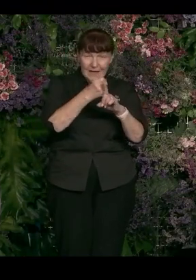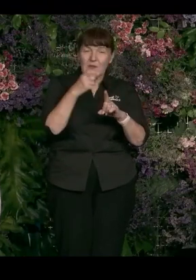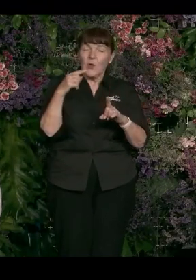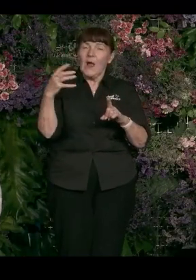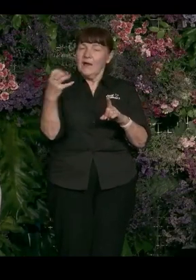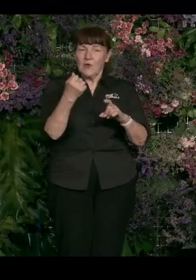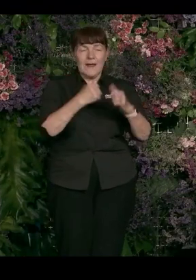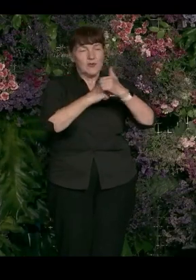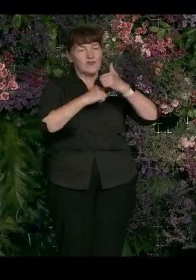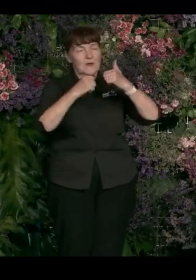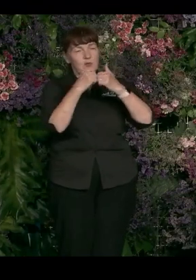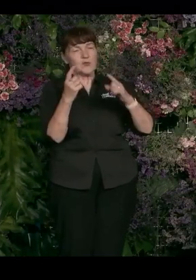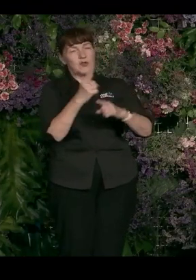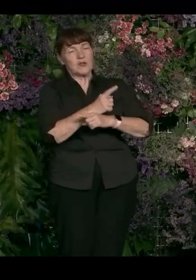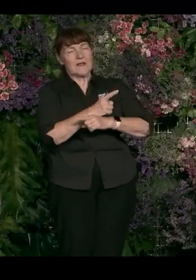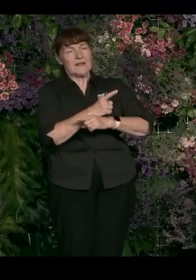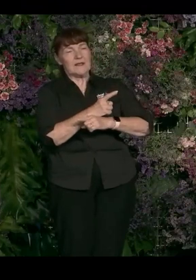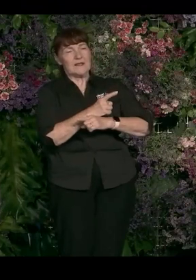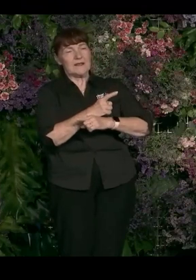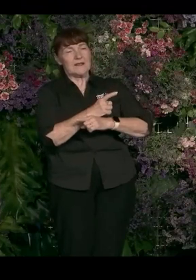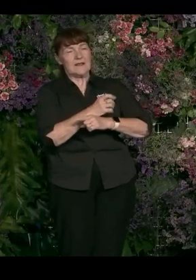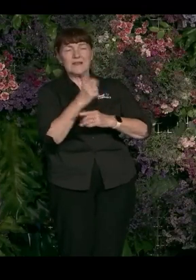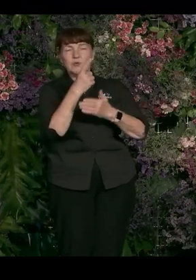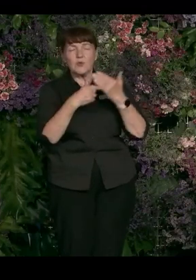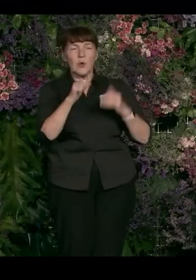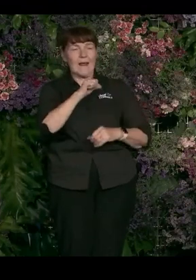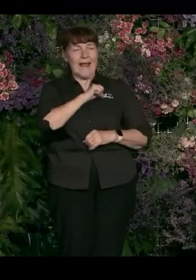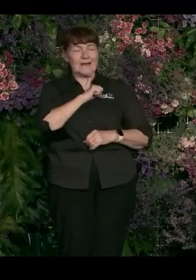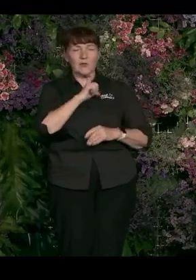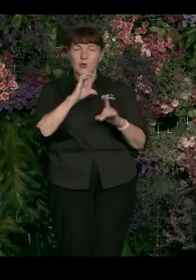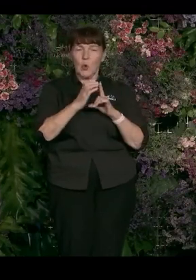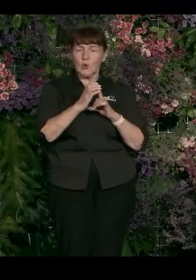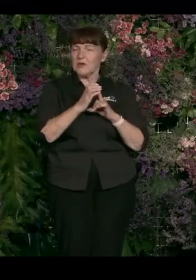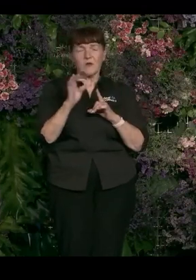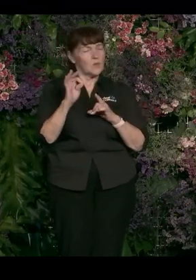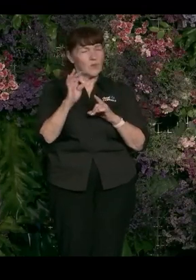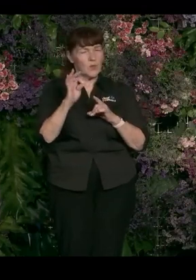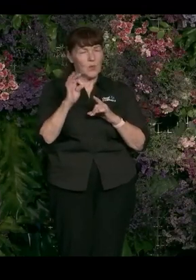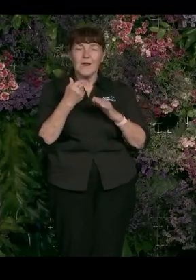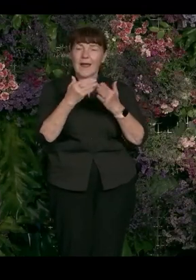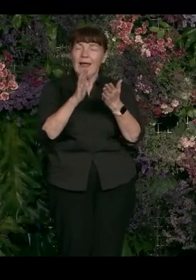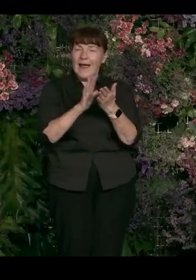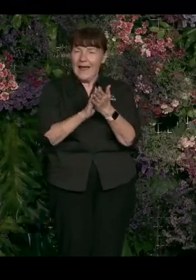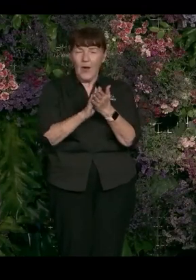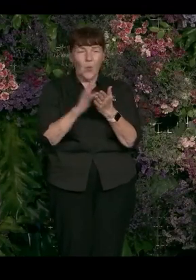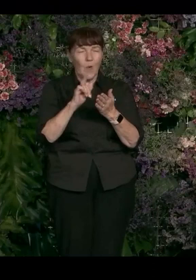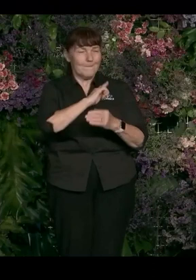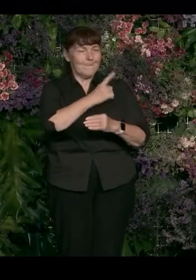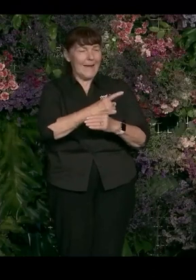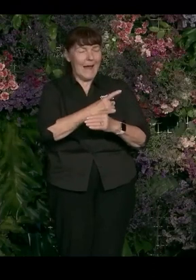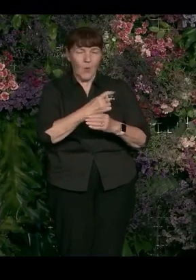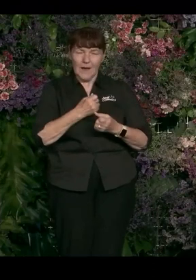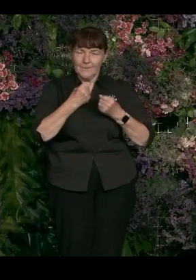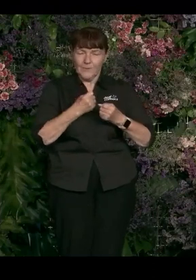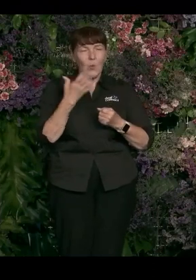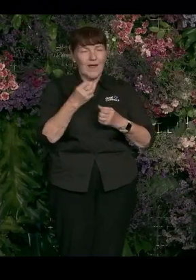got to make the structural change because it's not just about attitudes and culture. It's about what power you have in a workplace. And